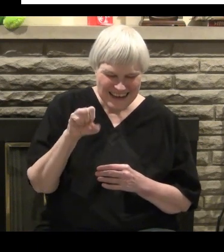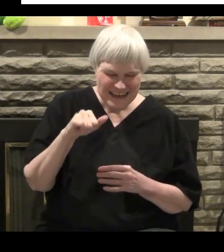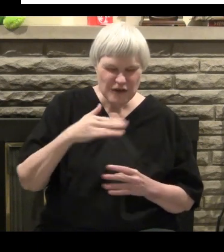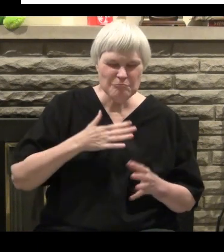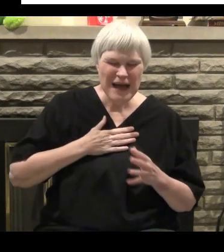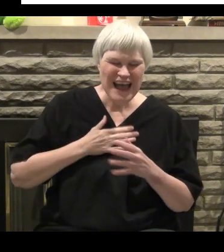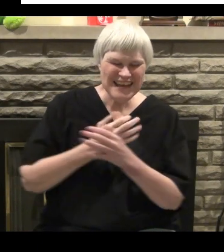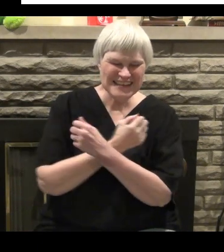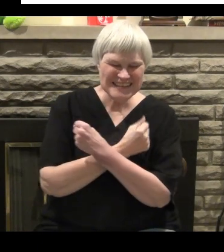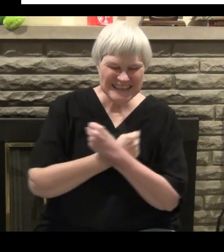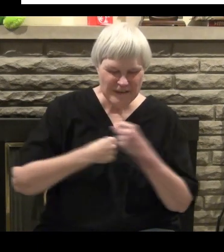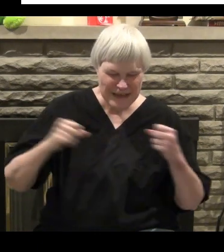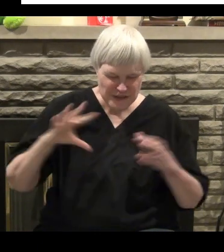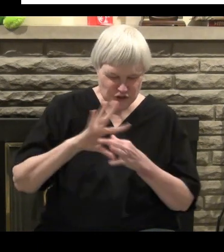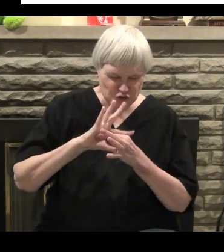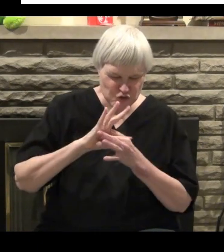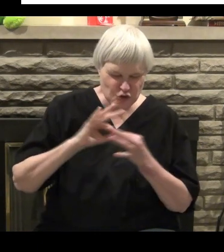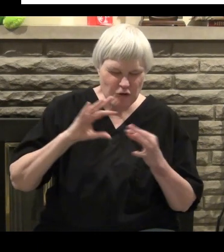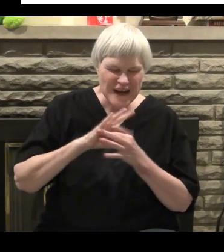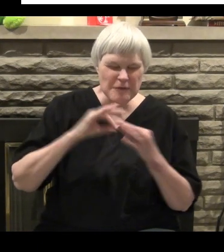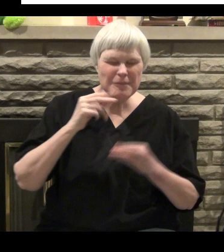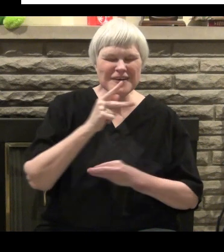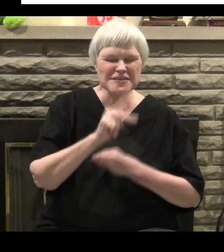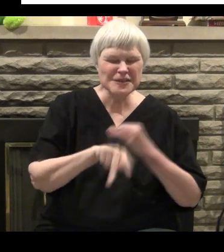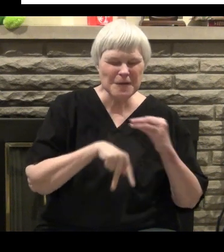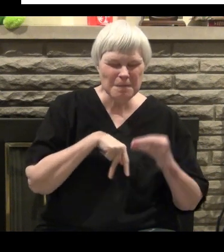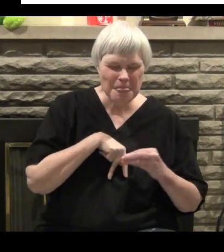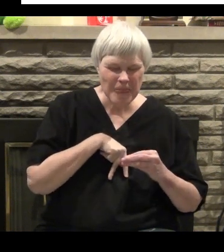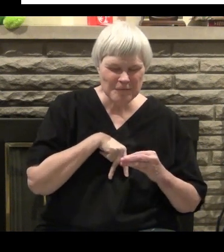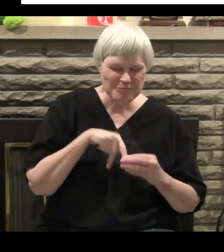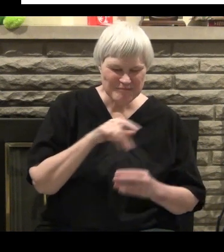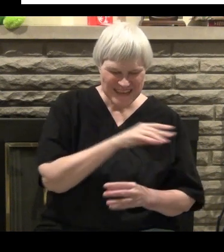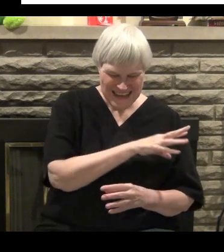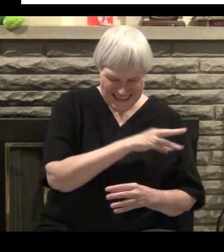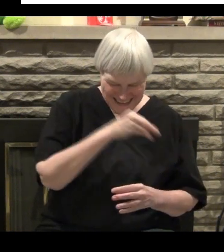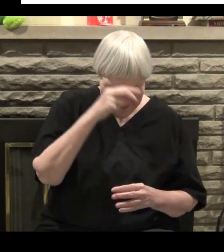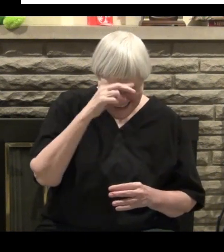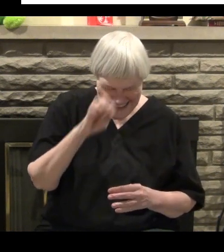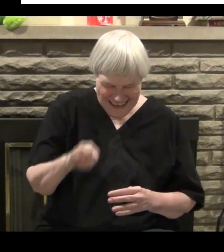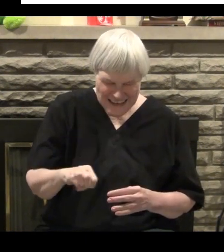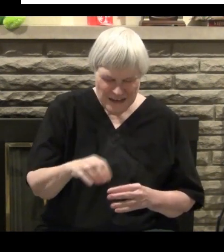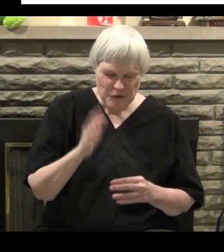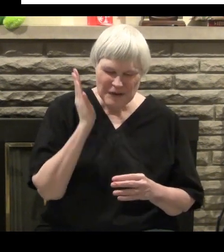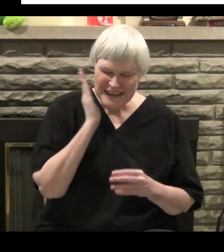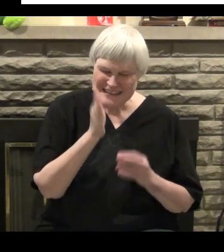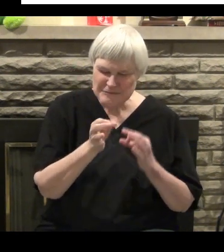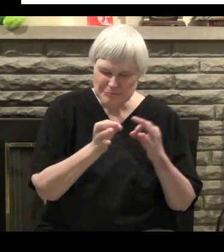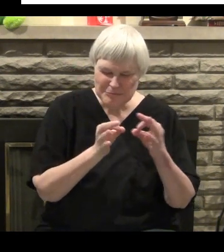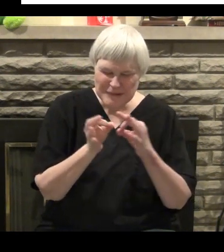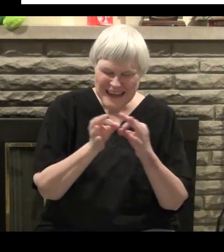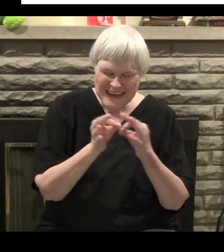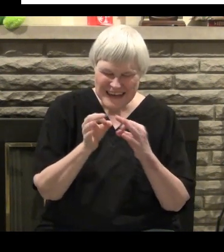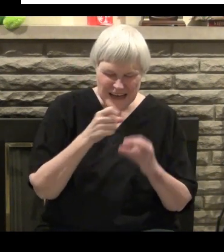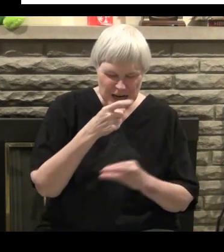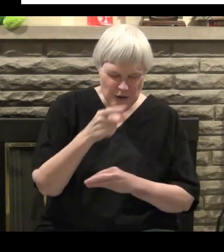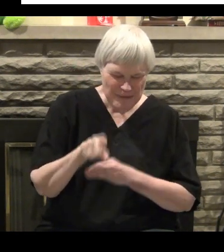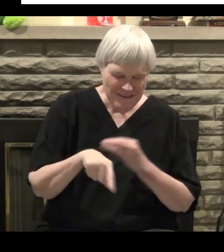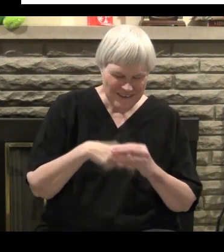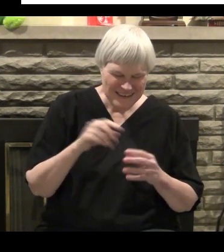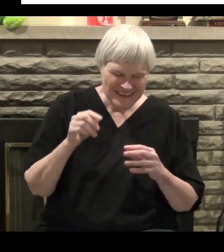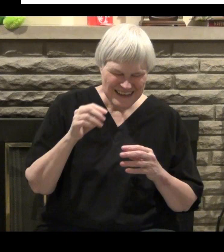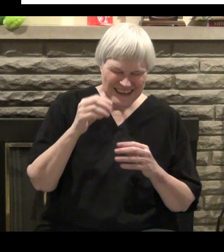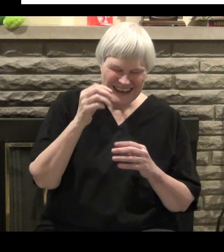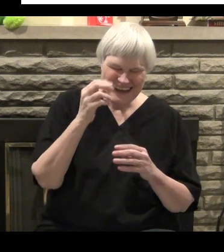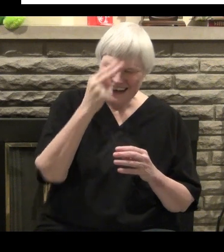Kaler. As you can see from the title, this is Mike's personal testimony as he tells of his upbringing in a